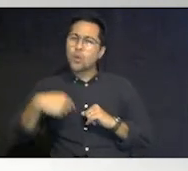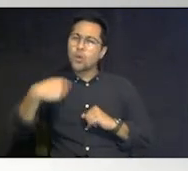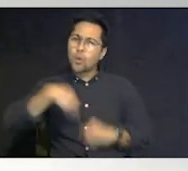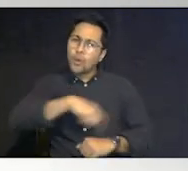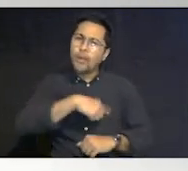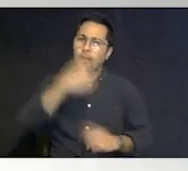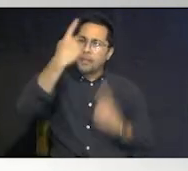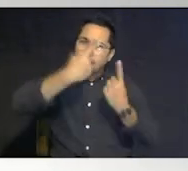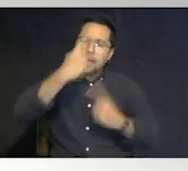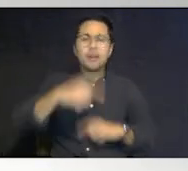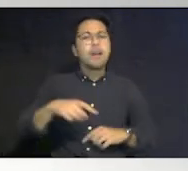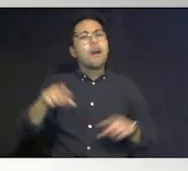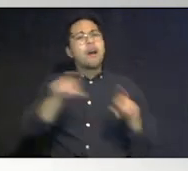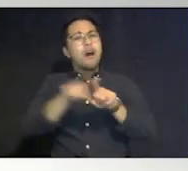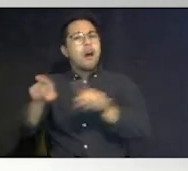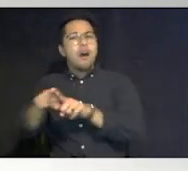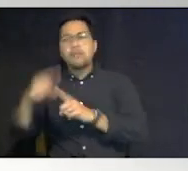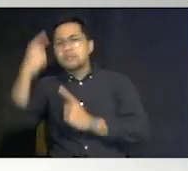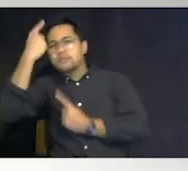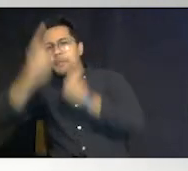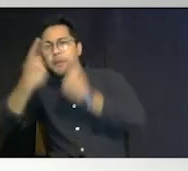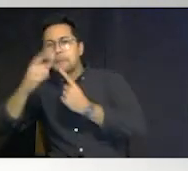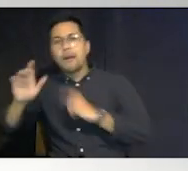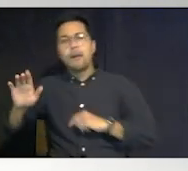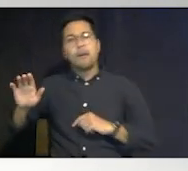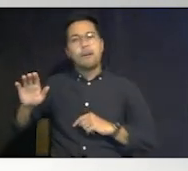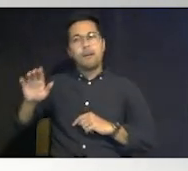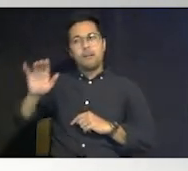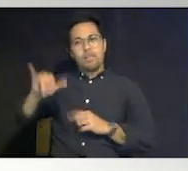in there be thinking about these potential impacts